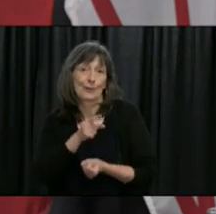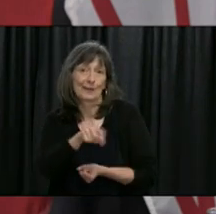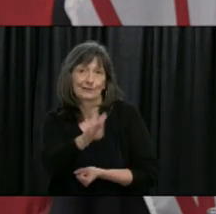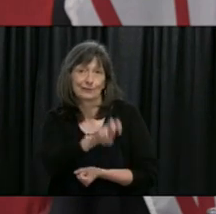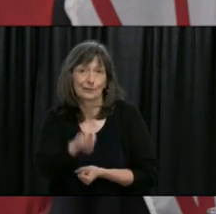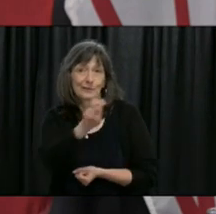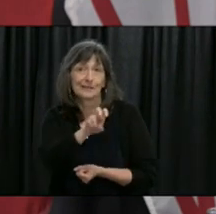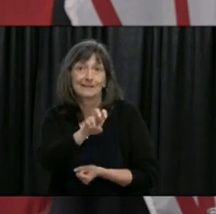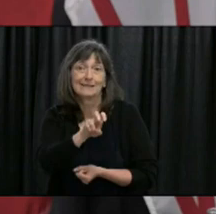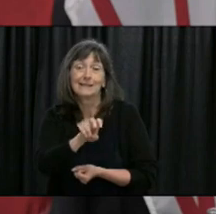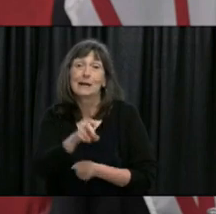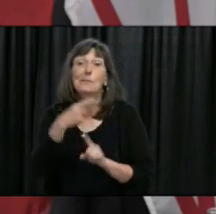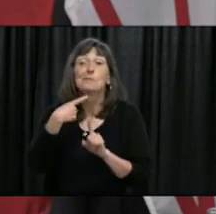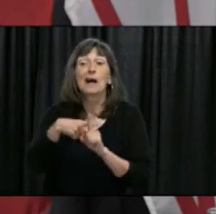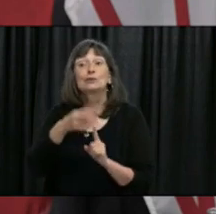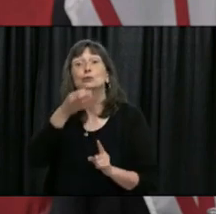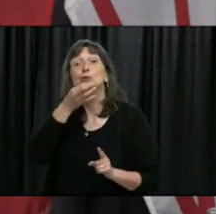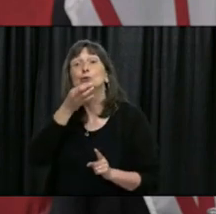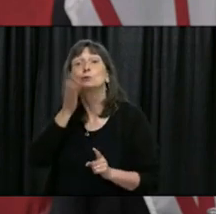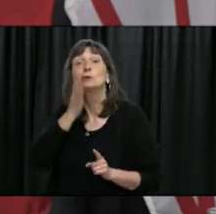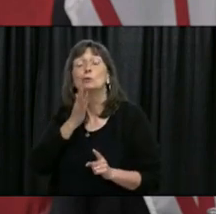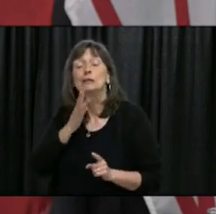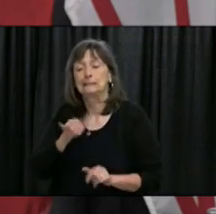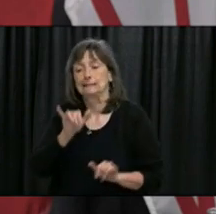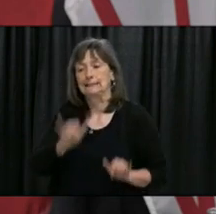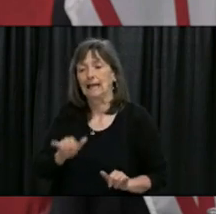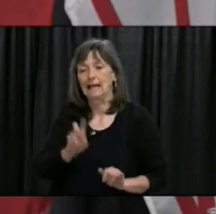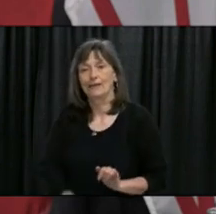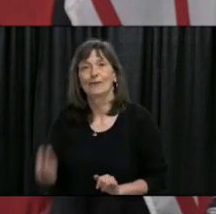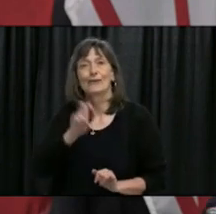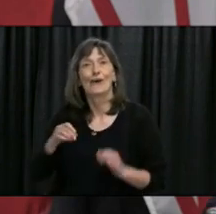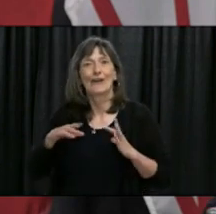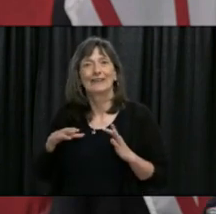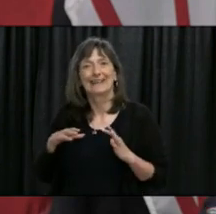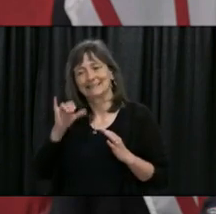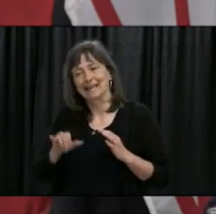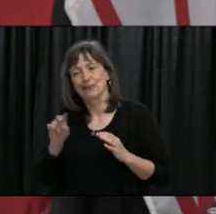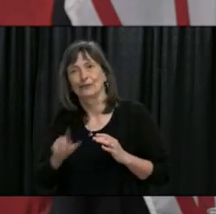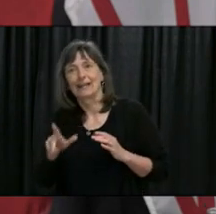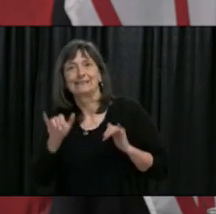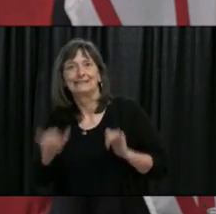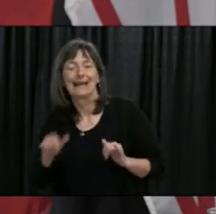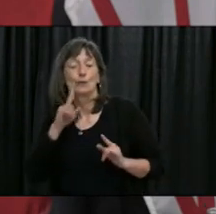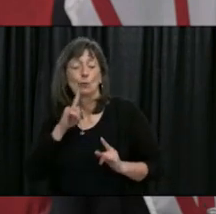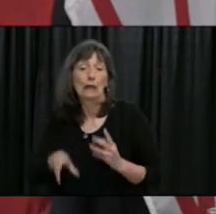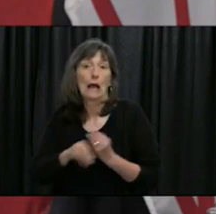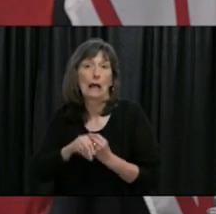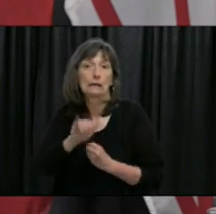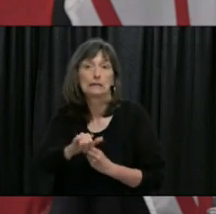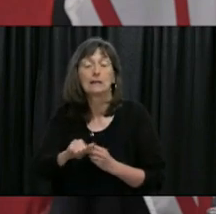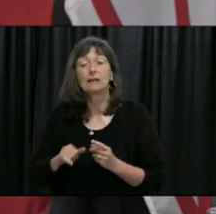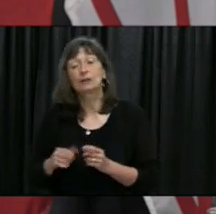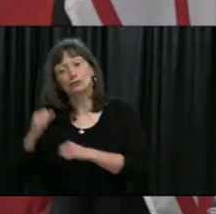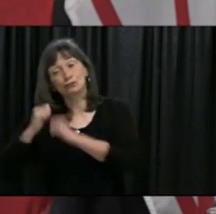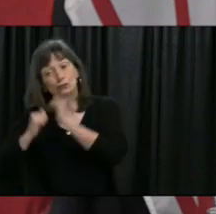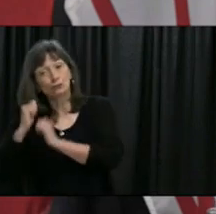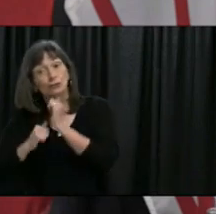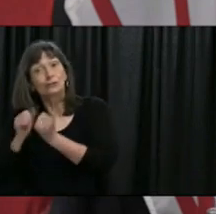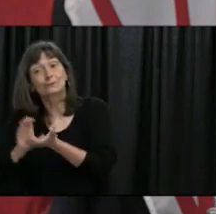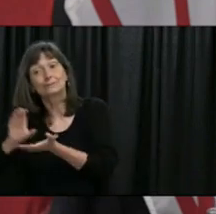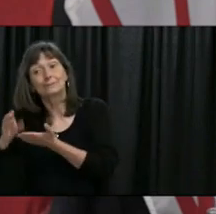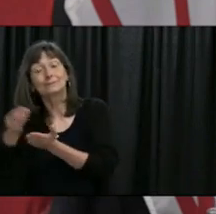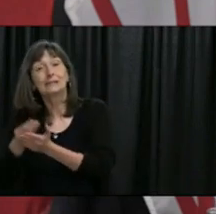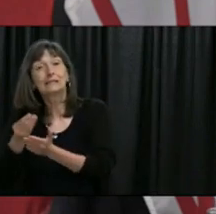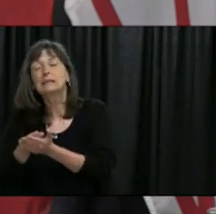staycation program that we'll be actually supporting as well the renovation rebate is separate to that and this is about